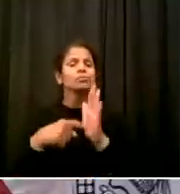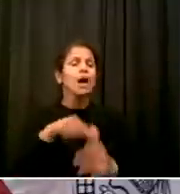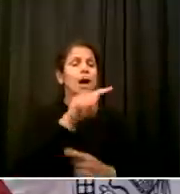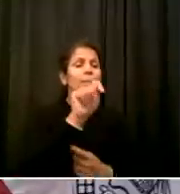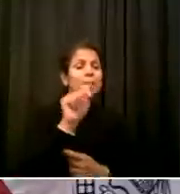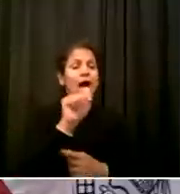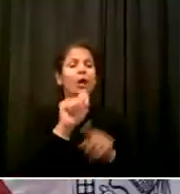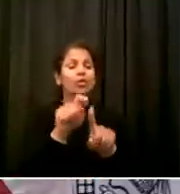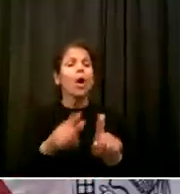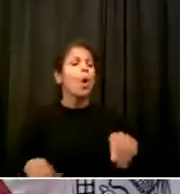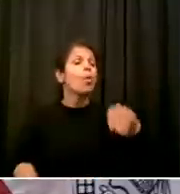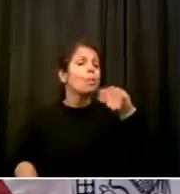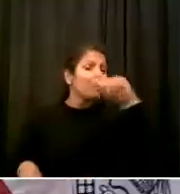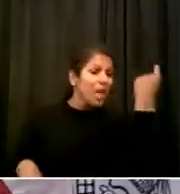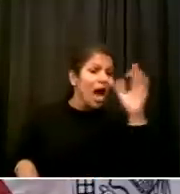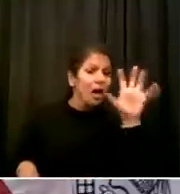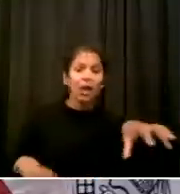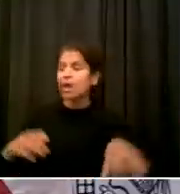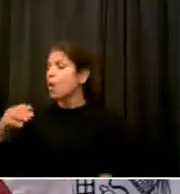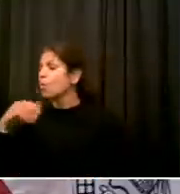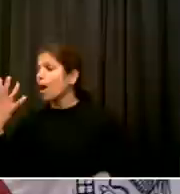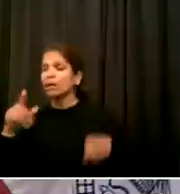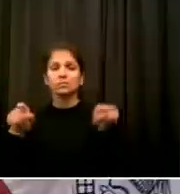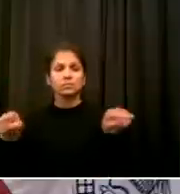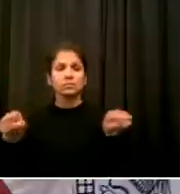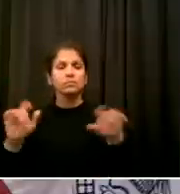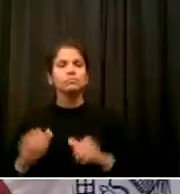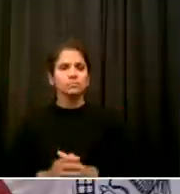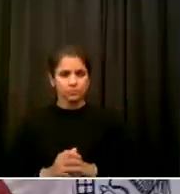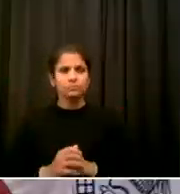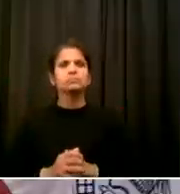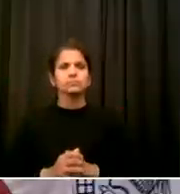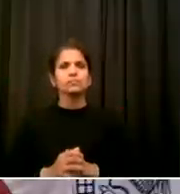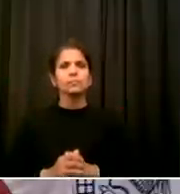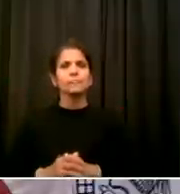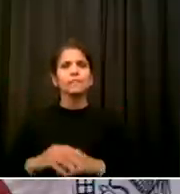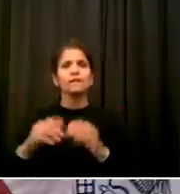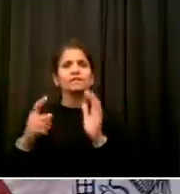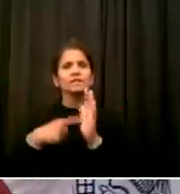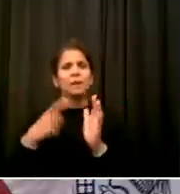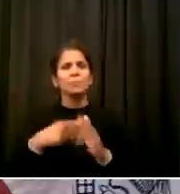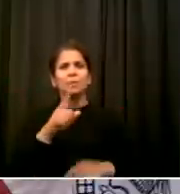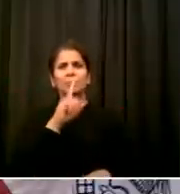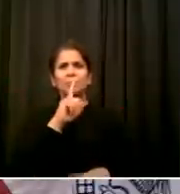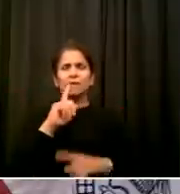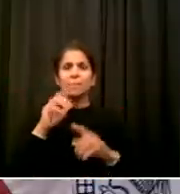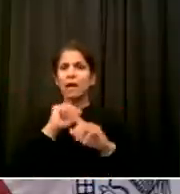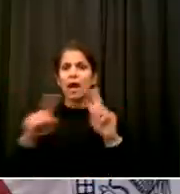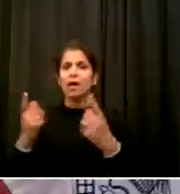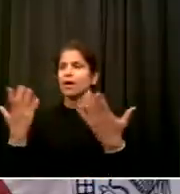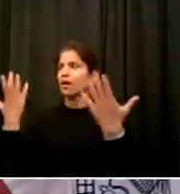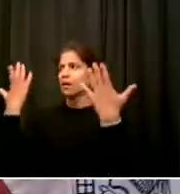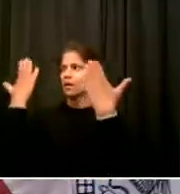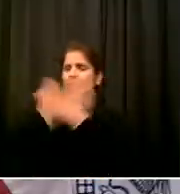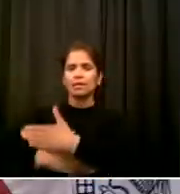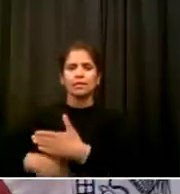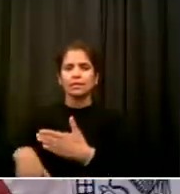unspoken whether it's in our criminal justice system or in all the symbols that pervade our society